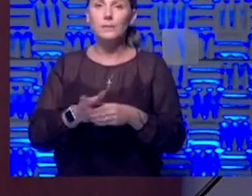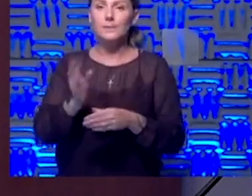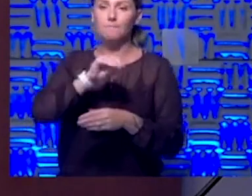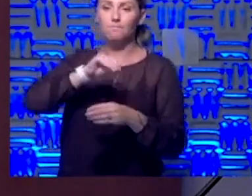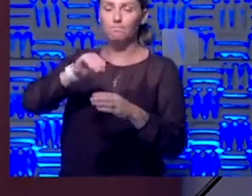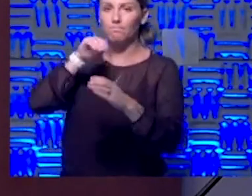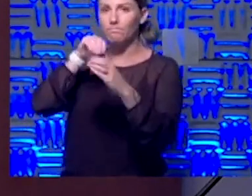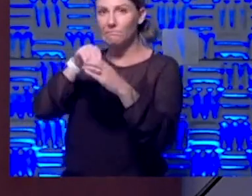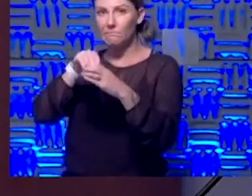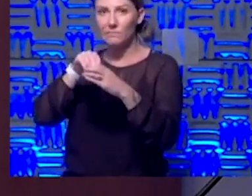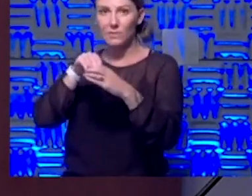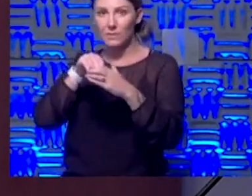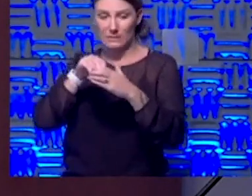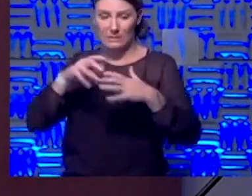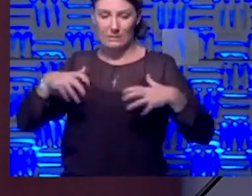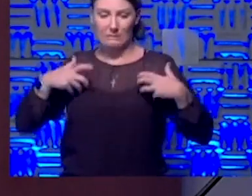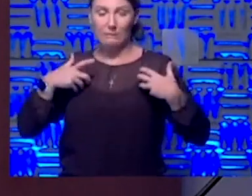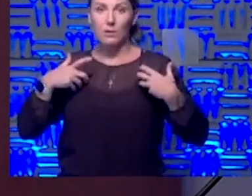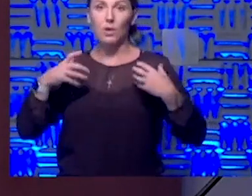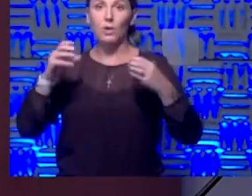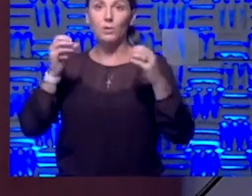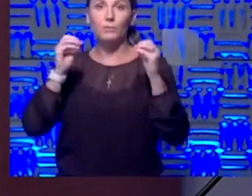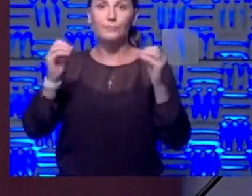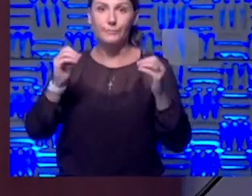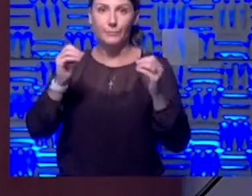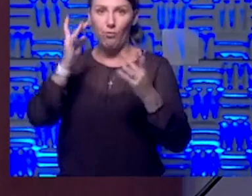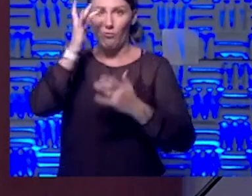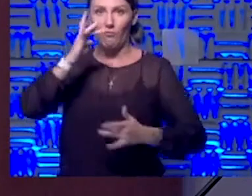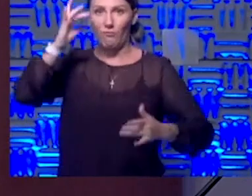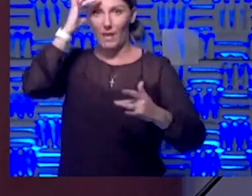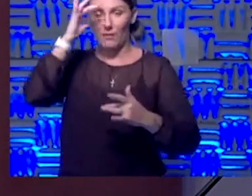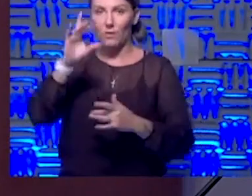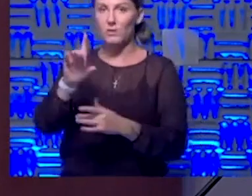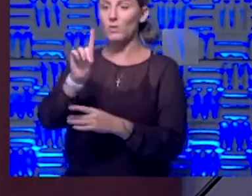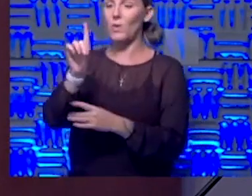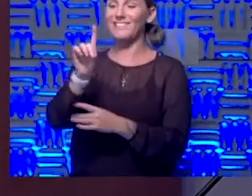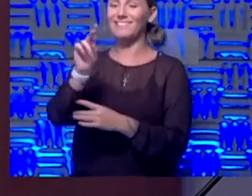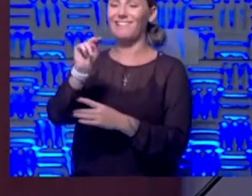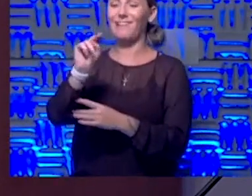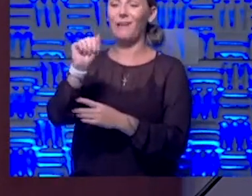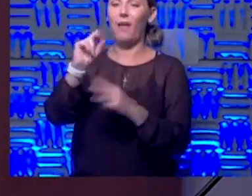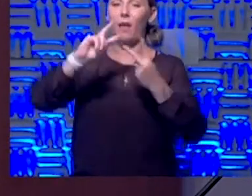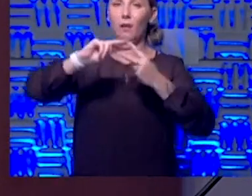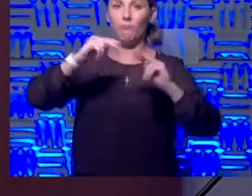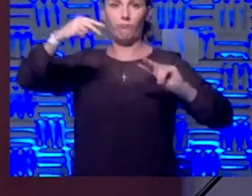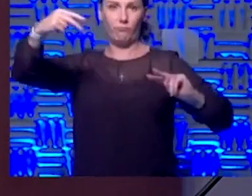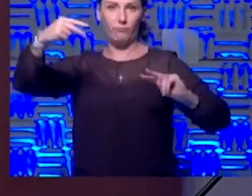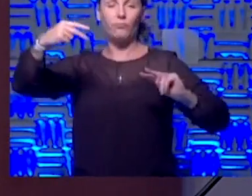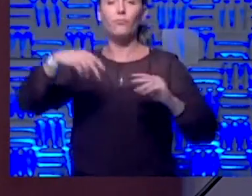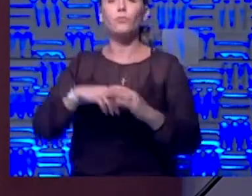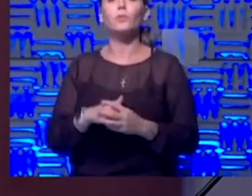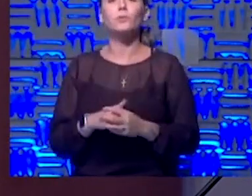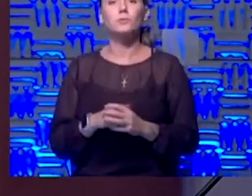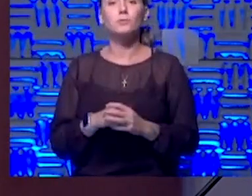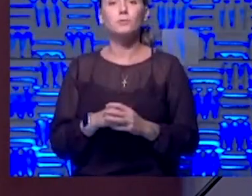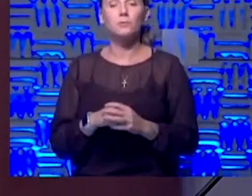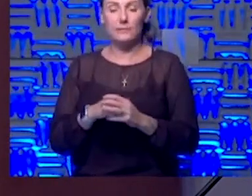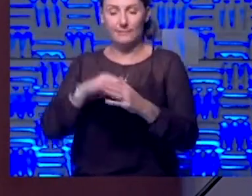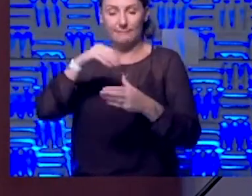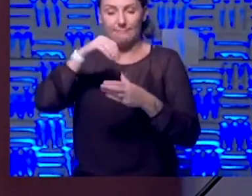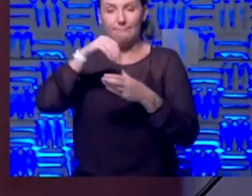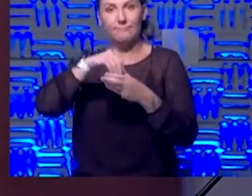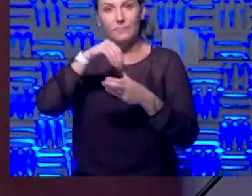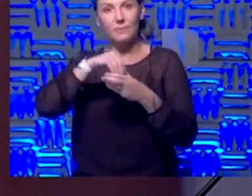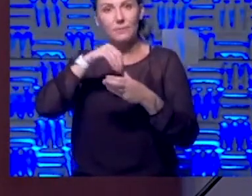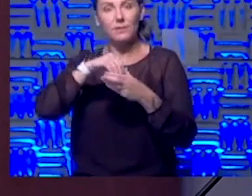chimpanzee adenovirus vector. Uh, so it's DNA basically. And it's inside that,